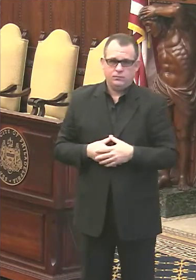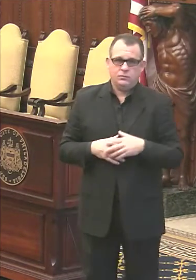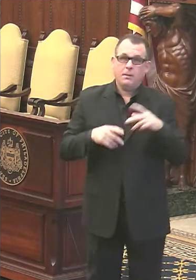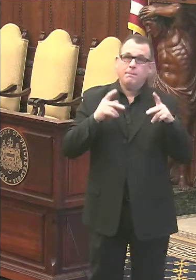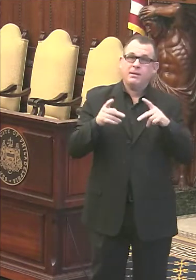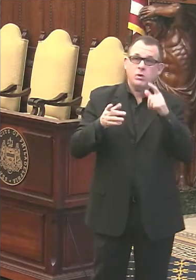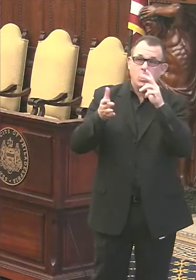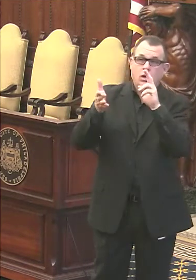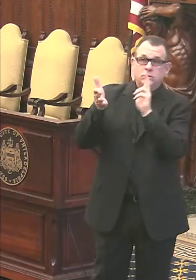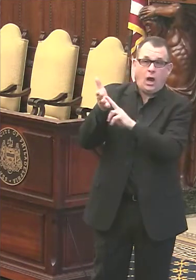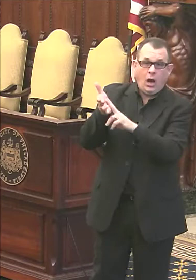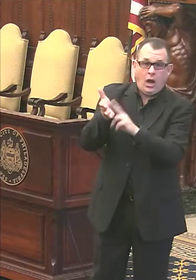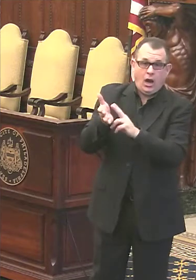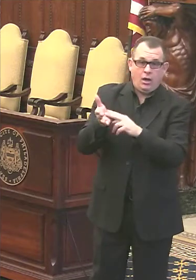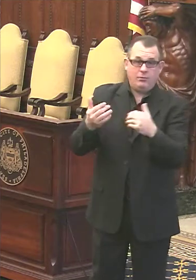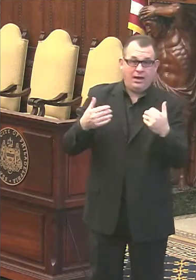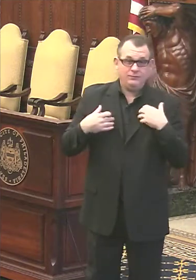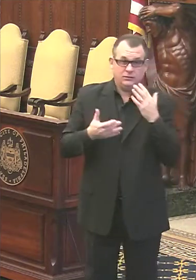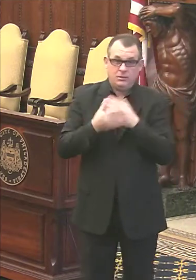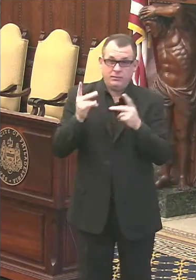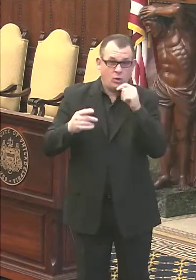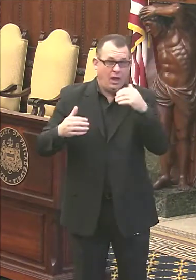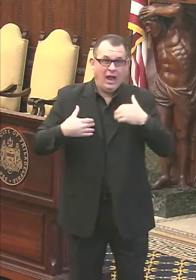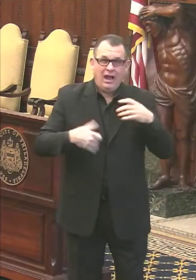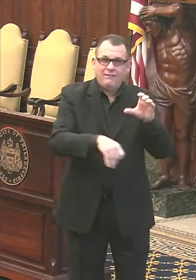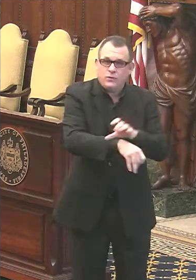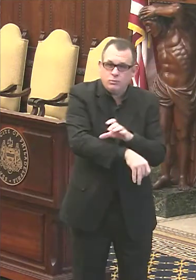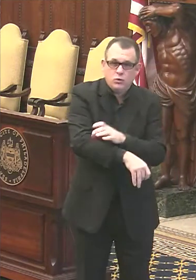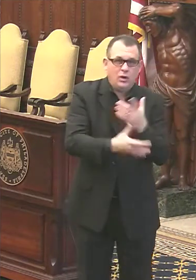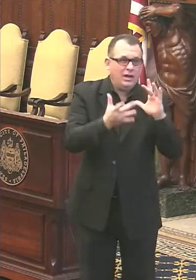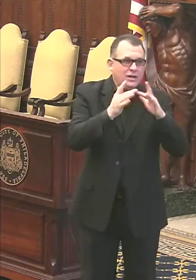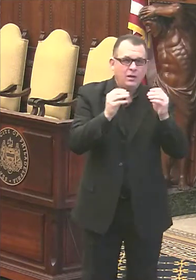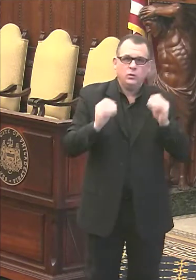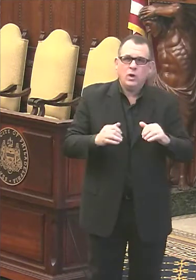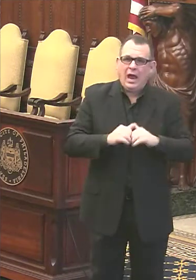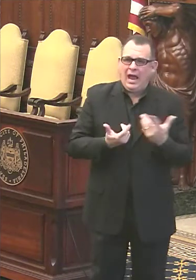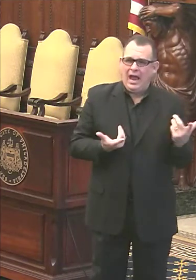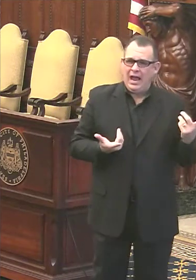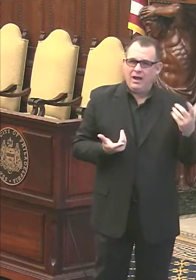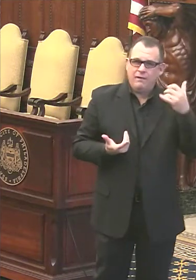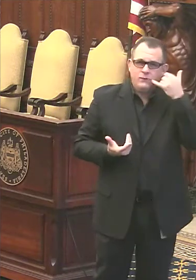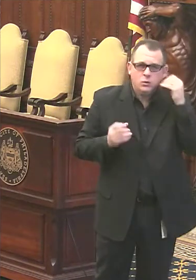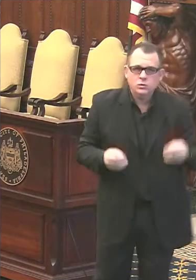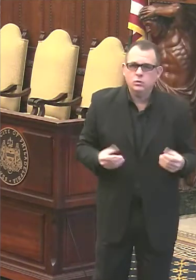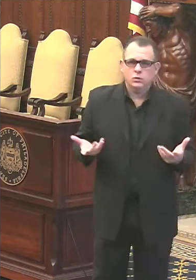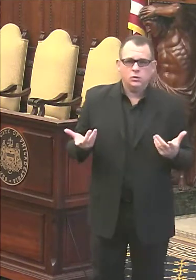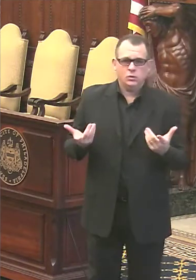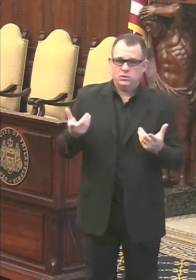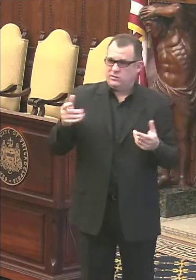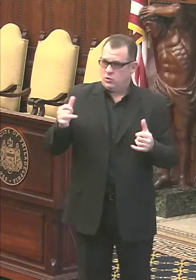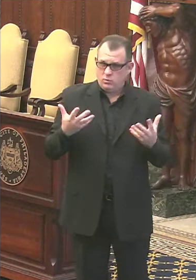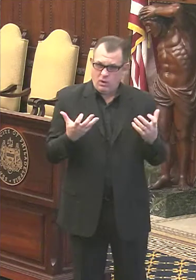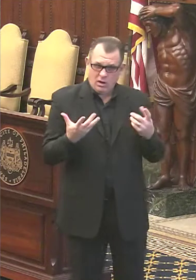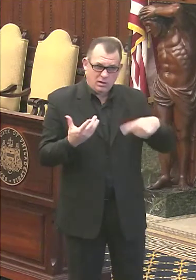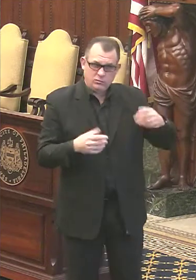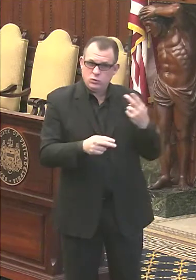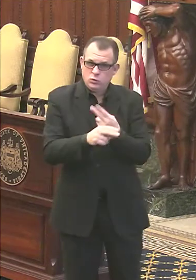some viewers who don't have computers, smartphones or internet. And then do you still want people to use the COVID ready website?